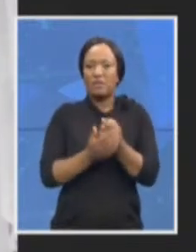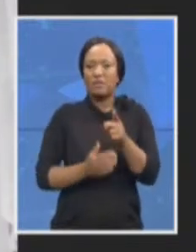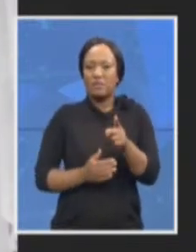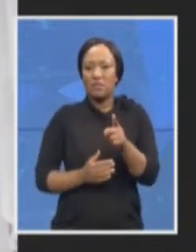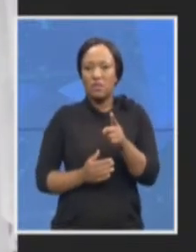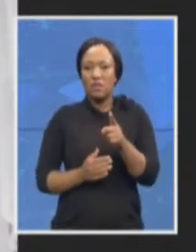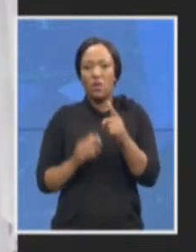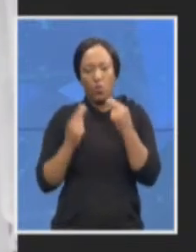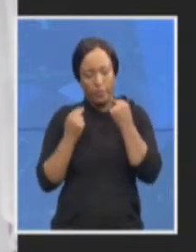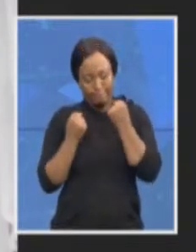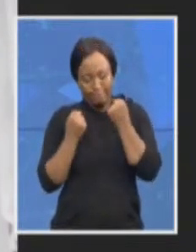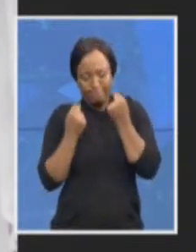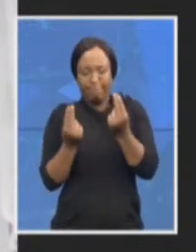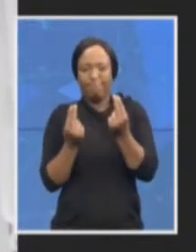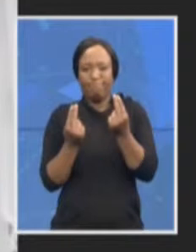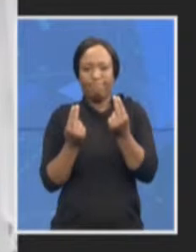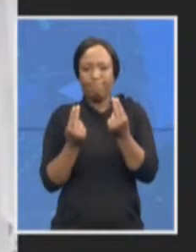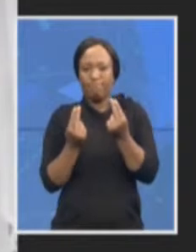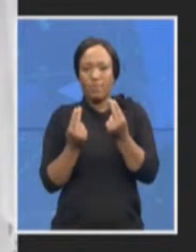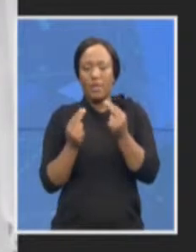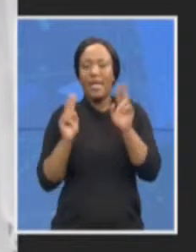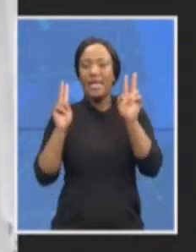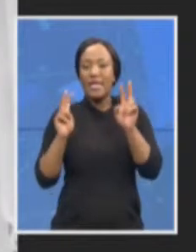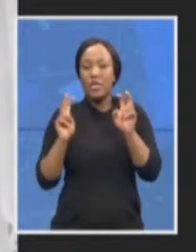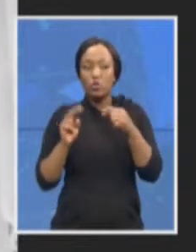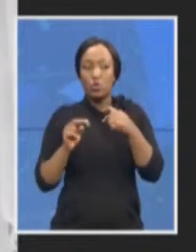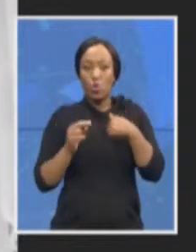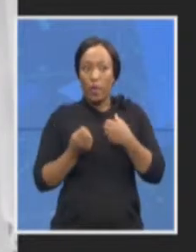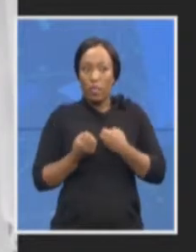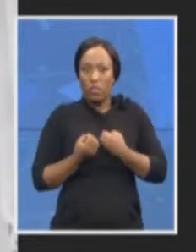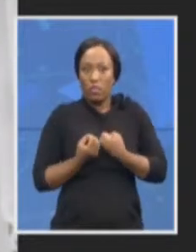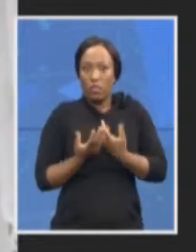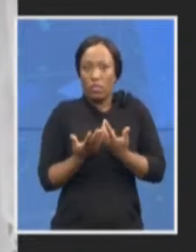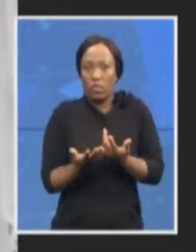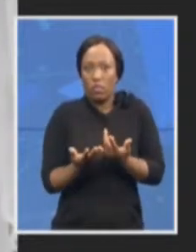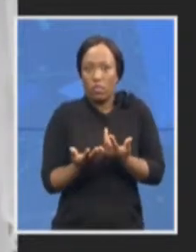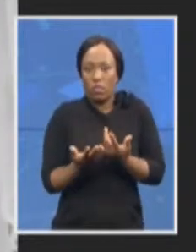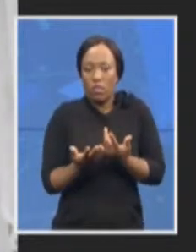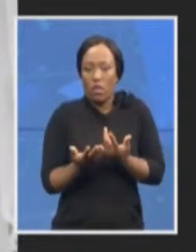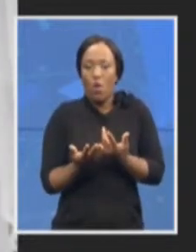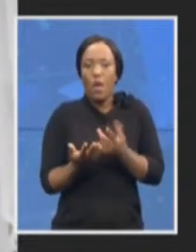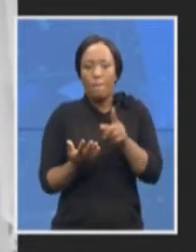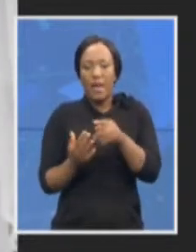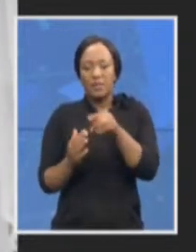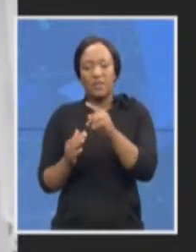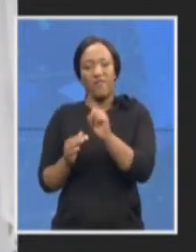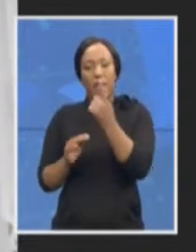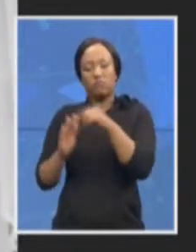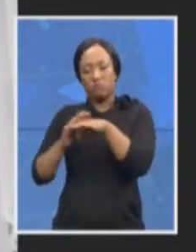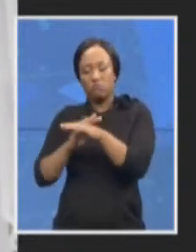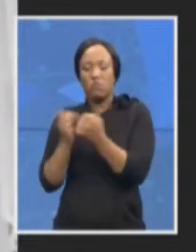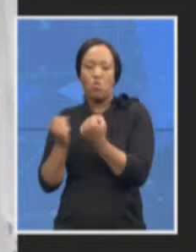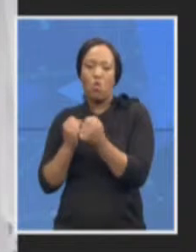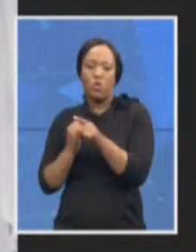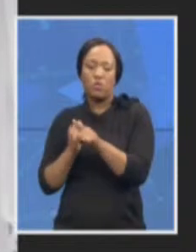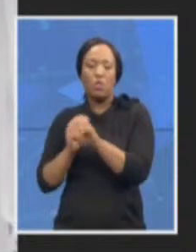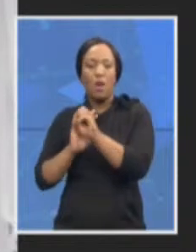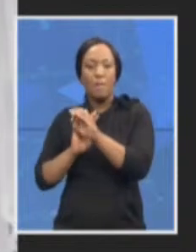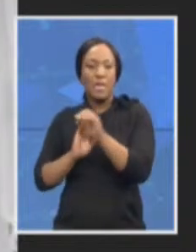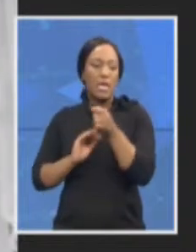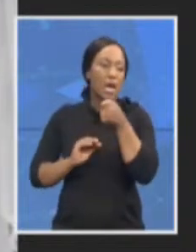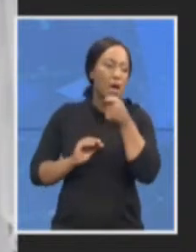issues that are justiciable before the courts in the media as they will likely compromise our prosecution